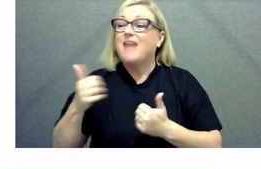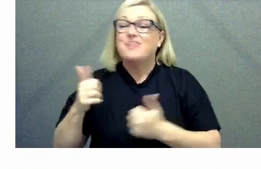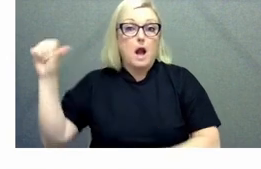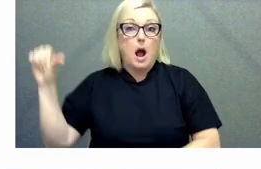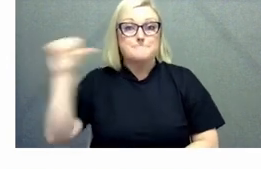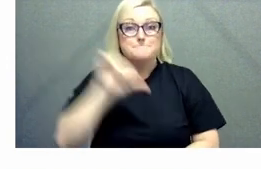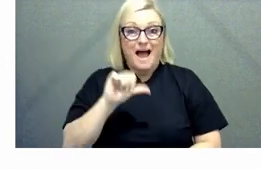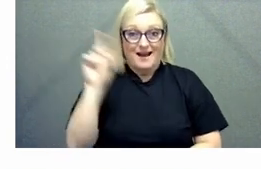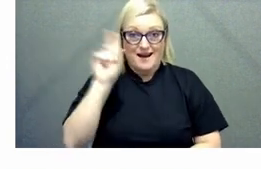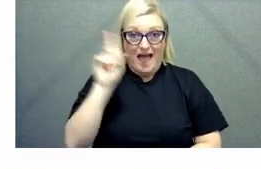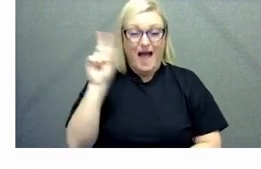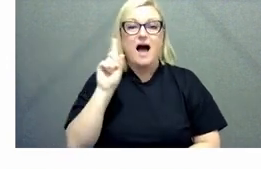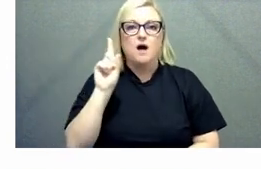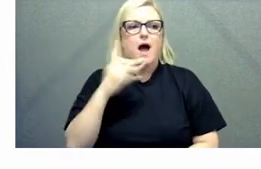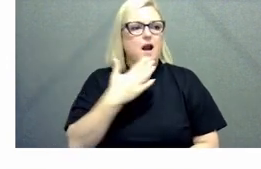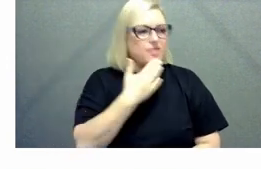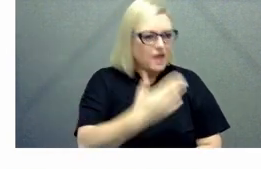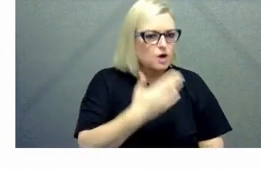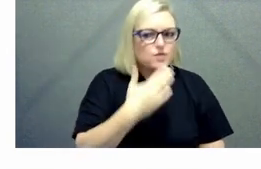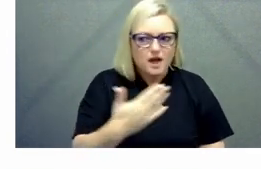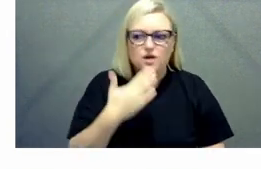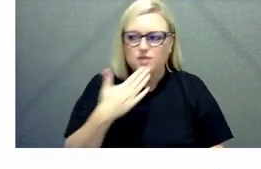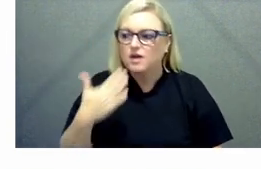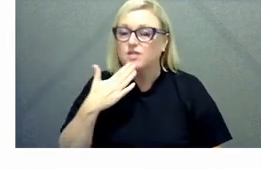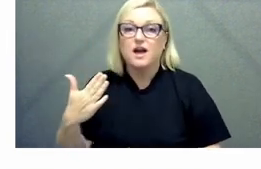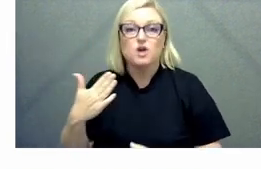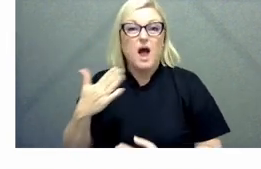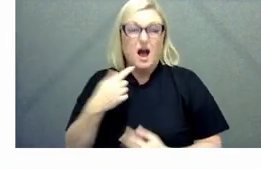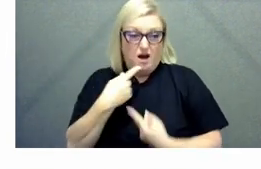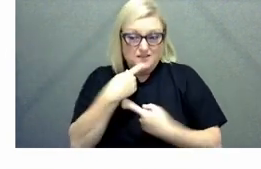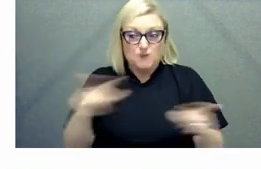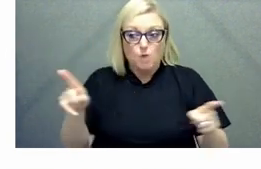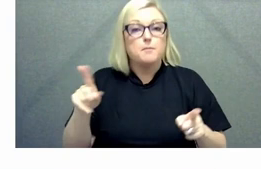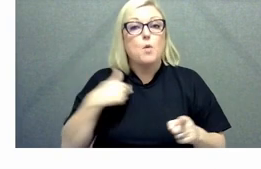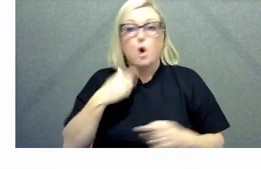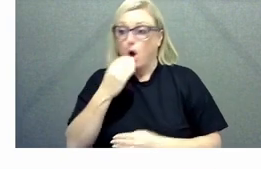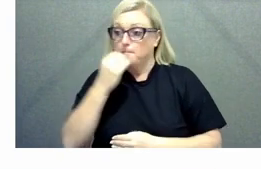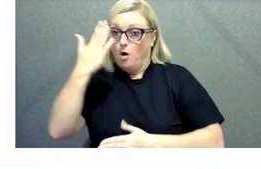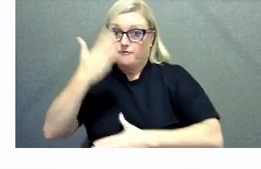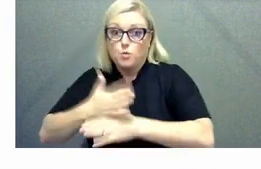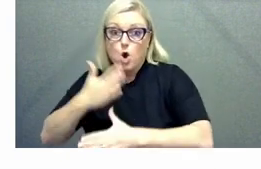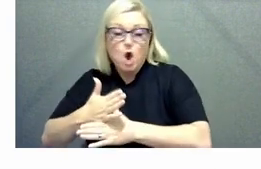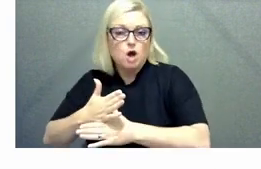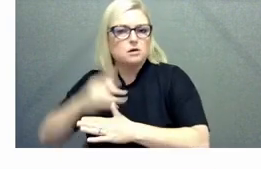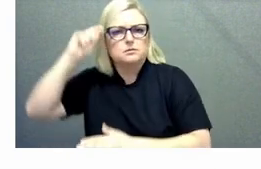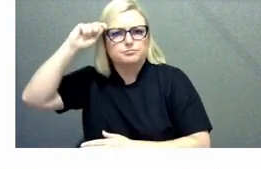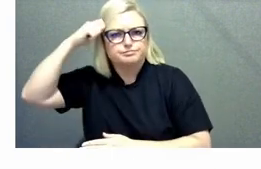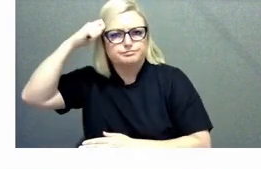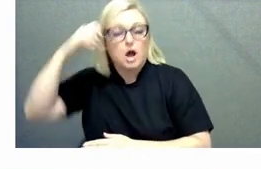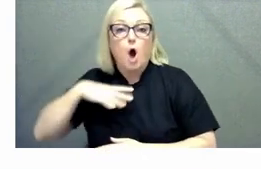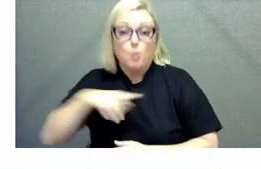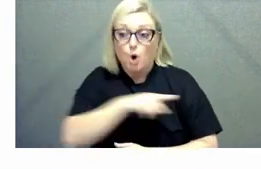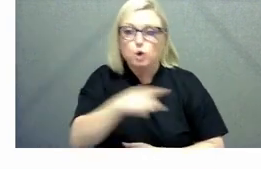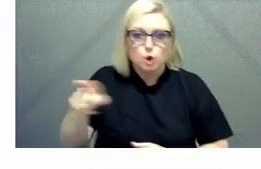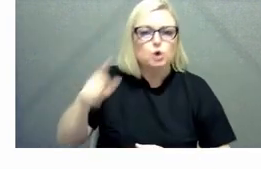because it's really important that everyone knows that when i'm off i'm off um and when you're off i want you to be off too and i want you to do the things